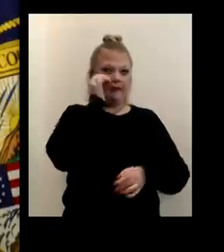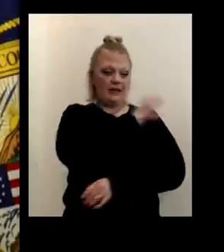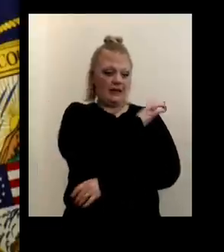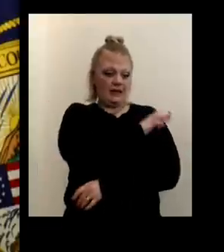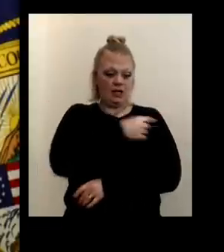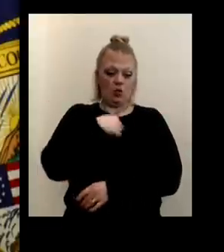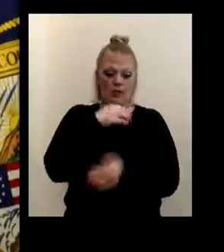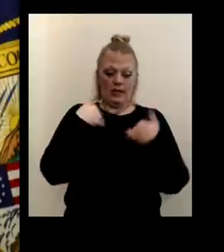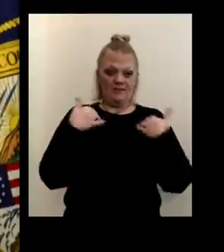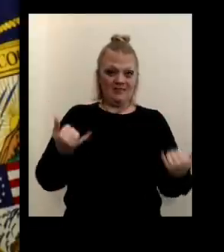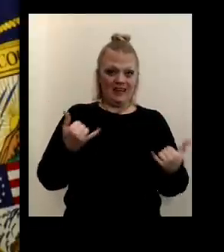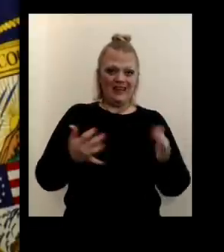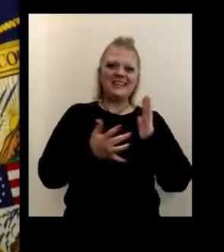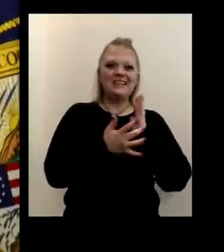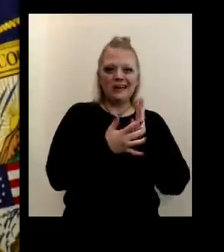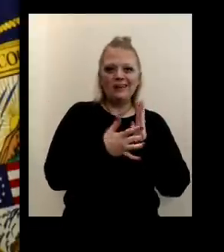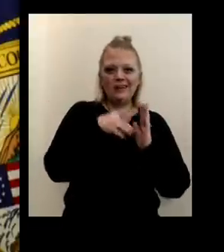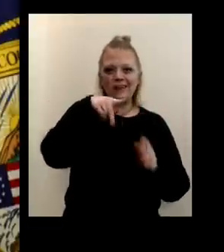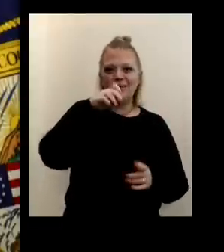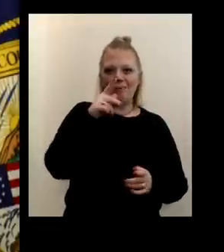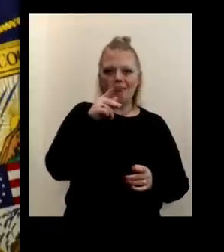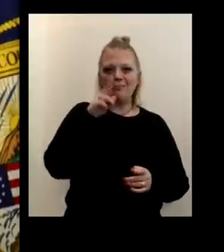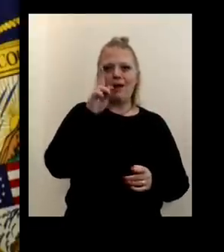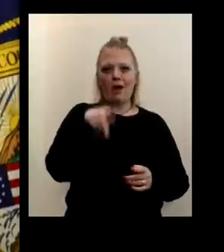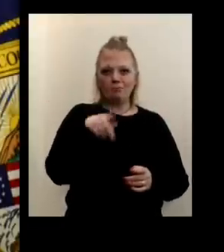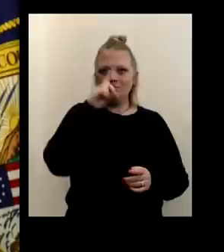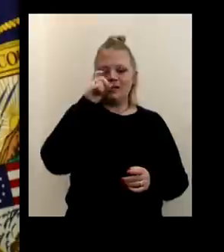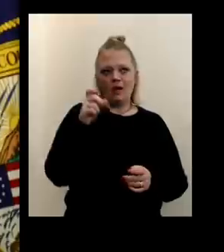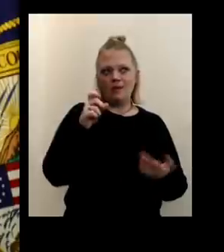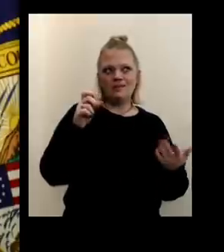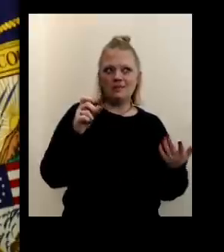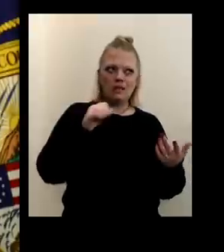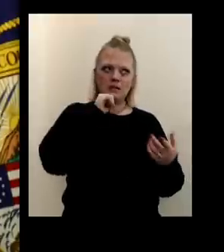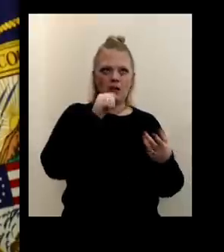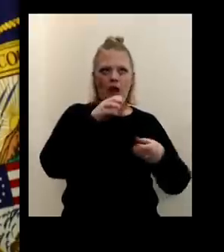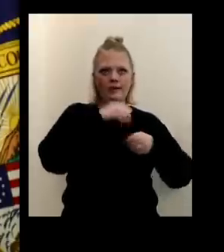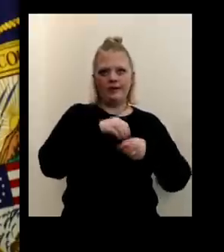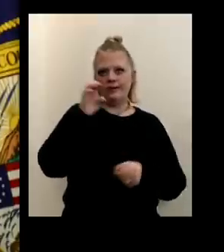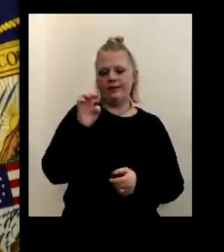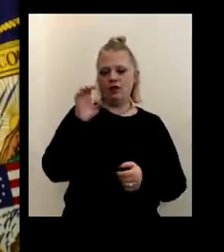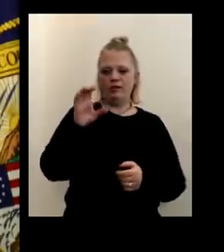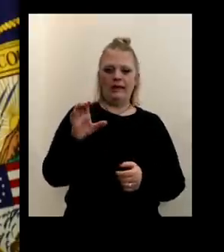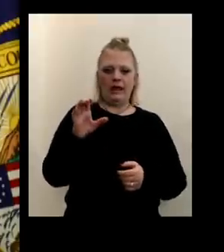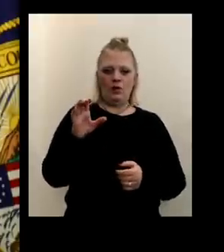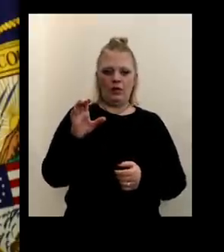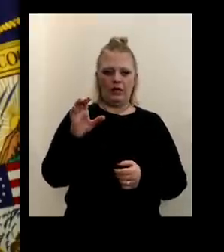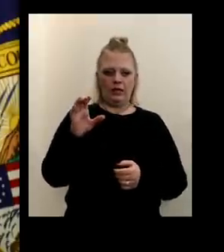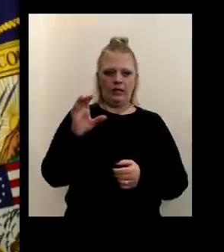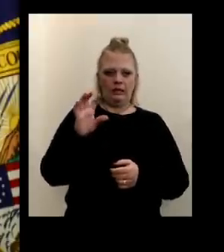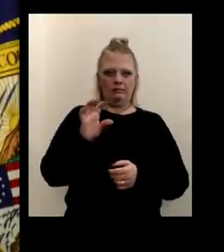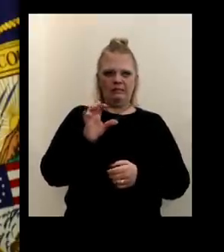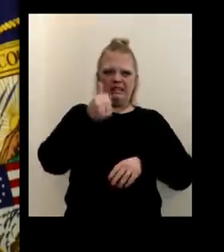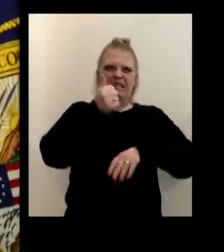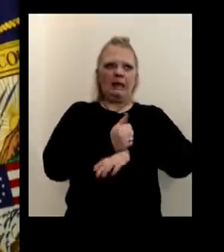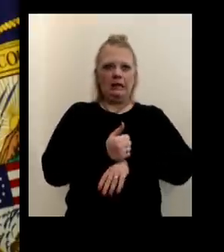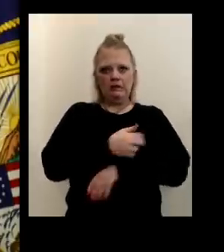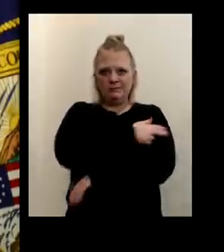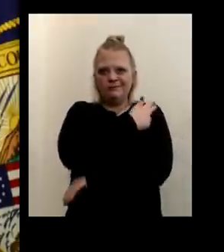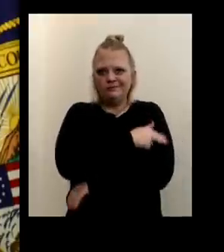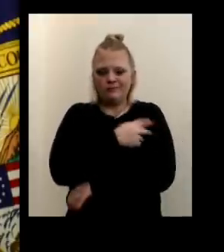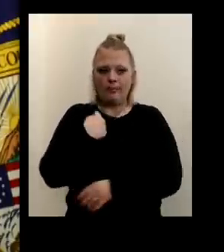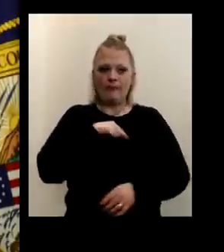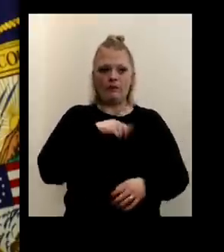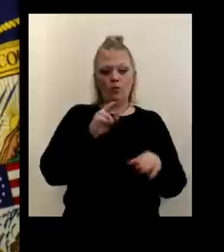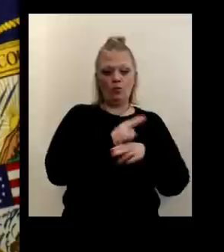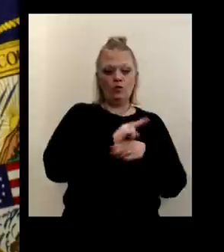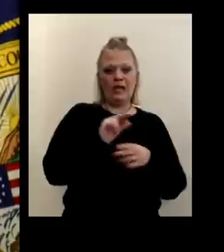have today is technically a pop up clinic because it is not located in an Erie County, uh, setting. It is, uh, we're using a third